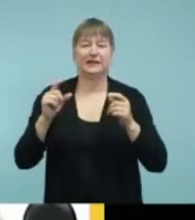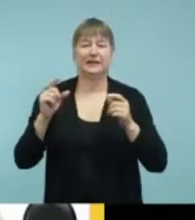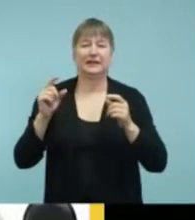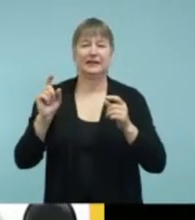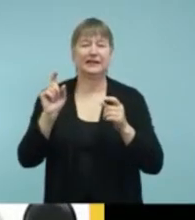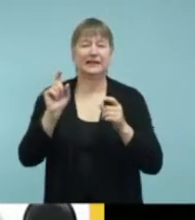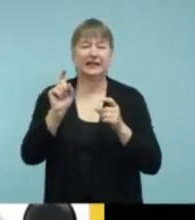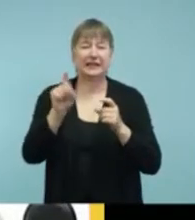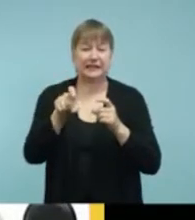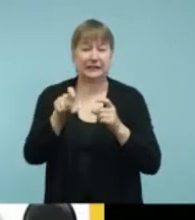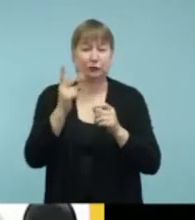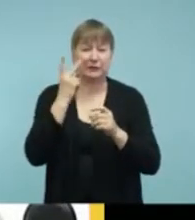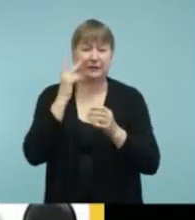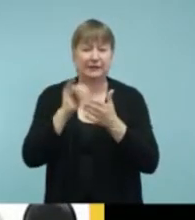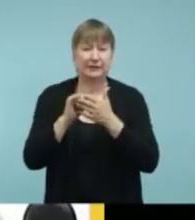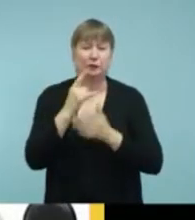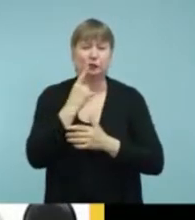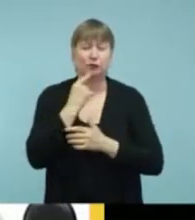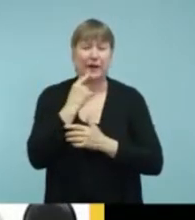some red dots.